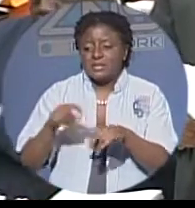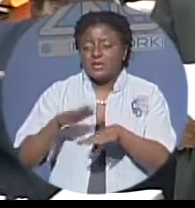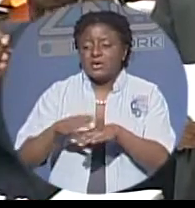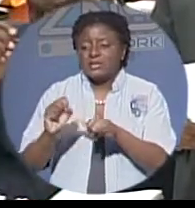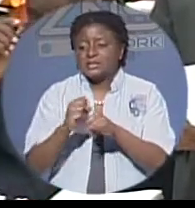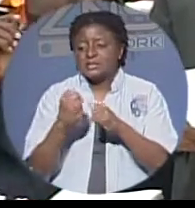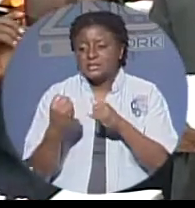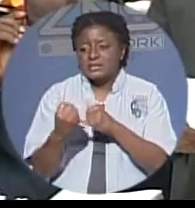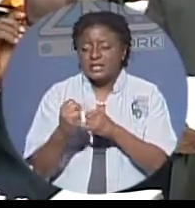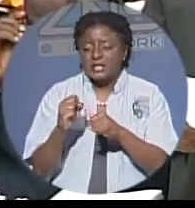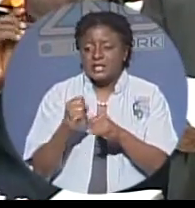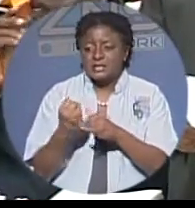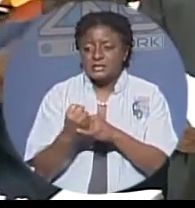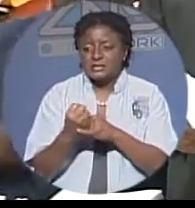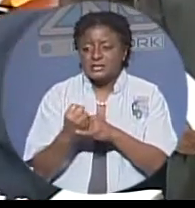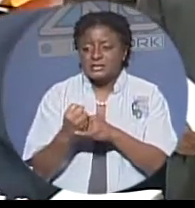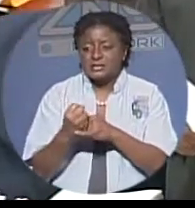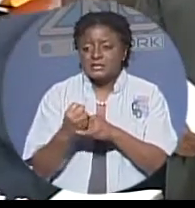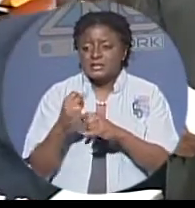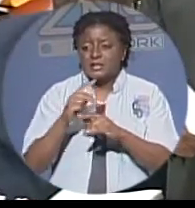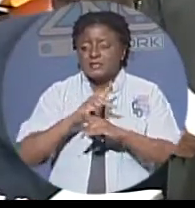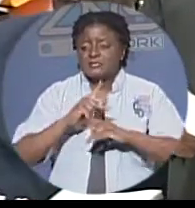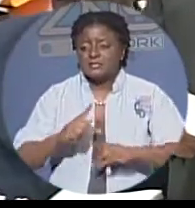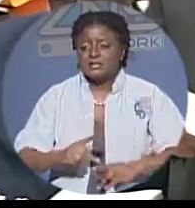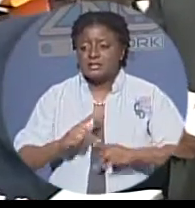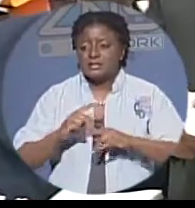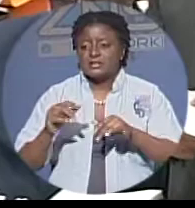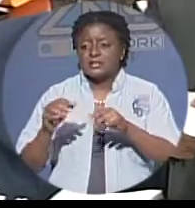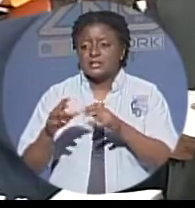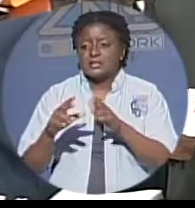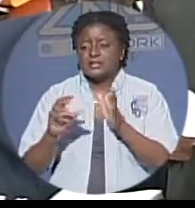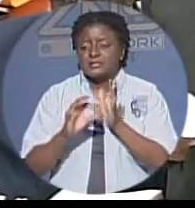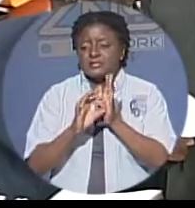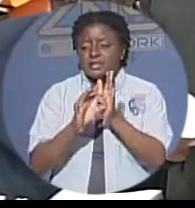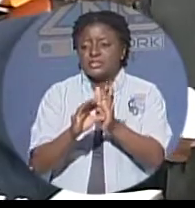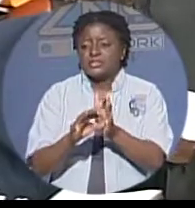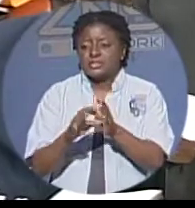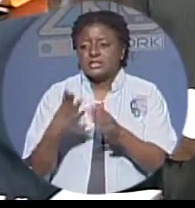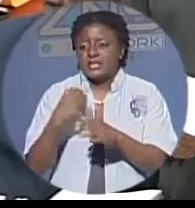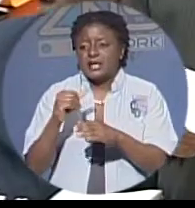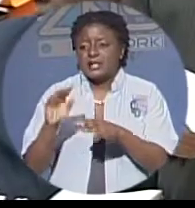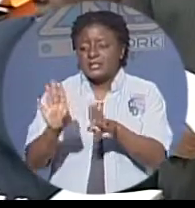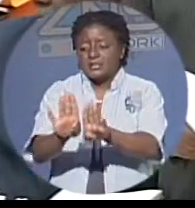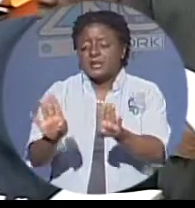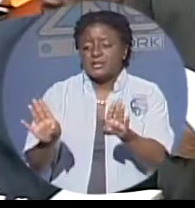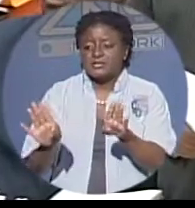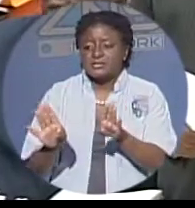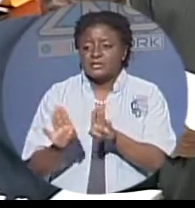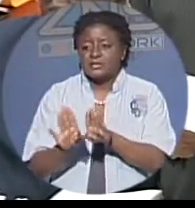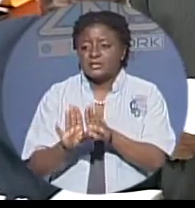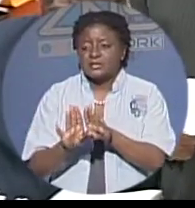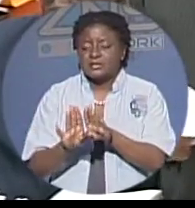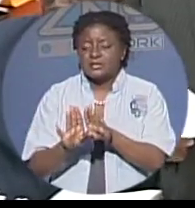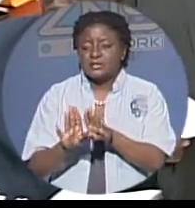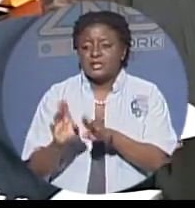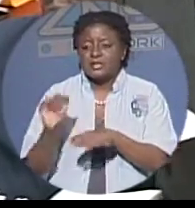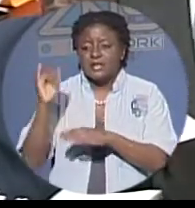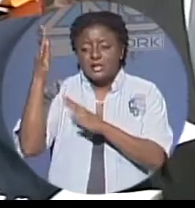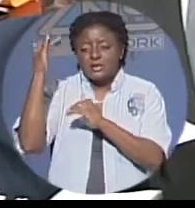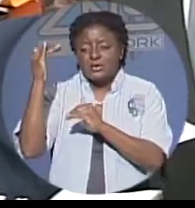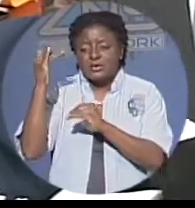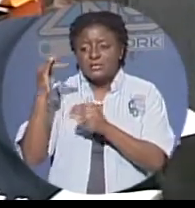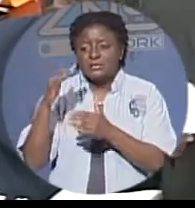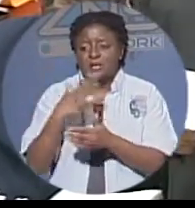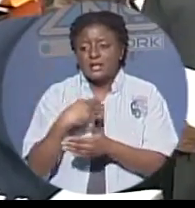isolation or also must also be taken into account it is my hope and expectation speaker